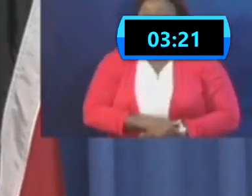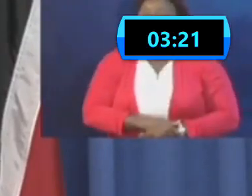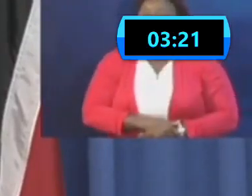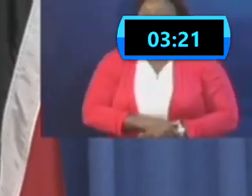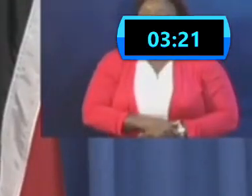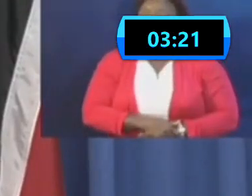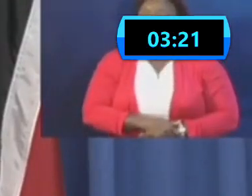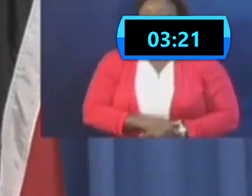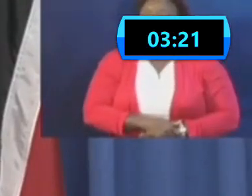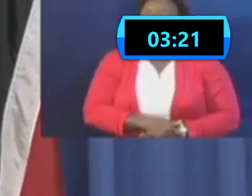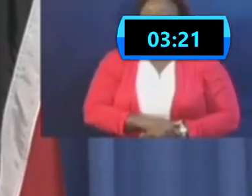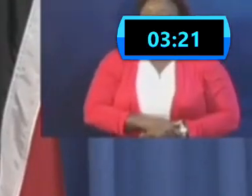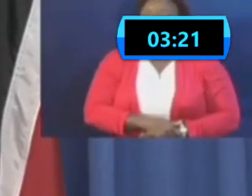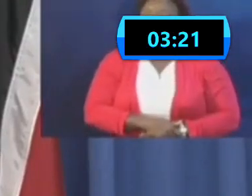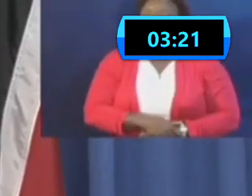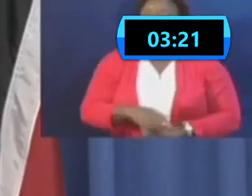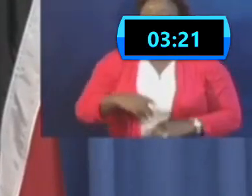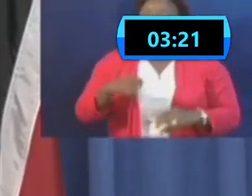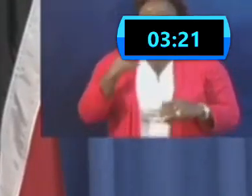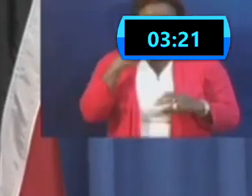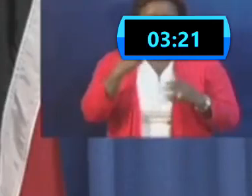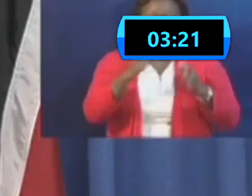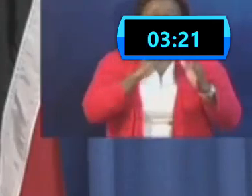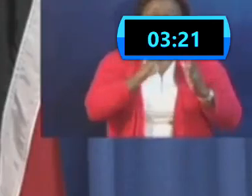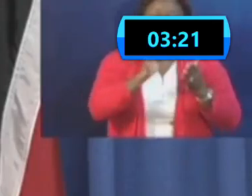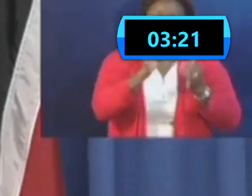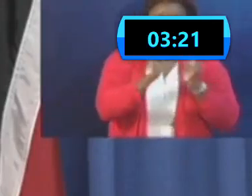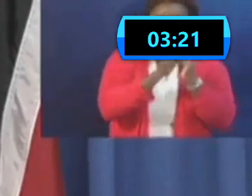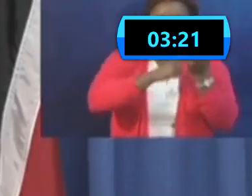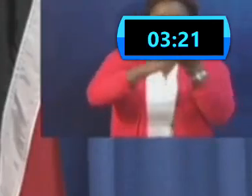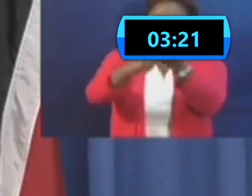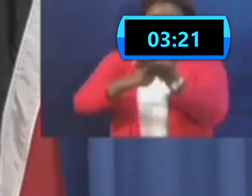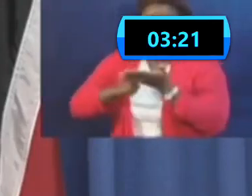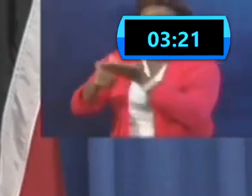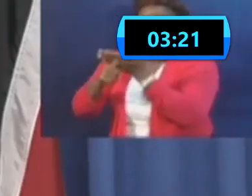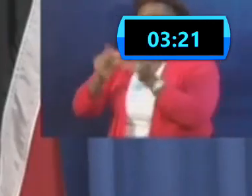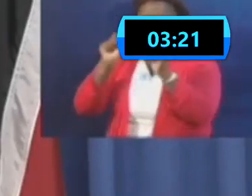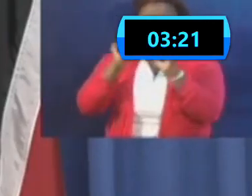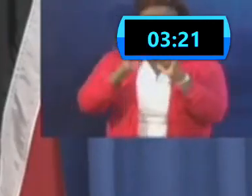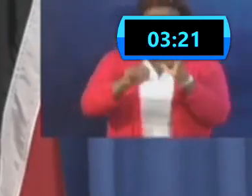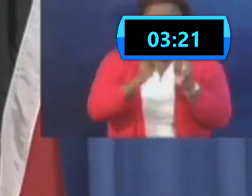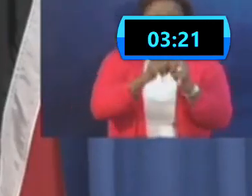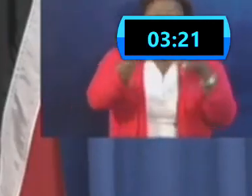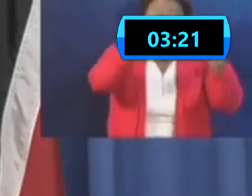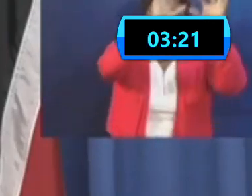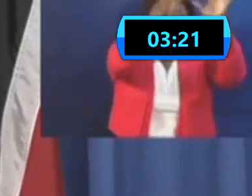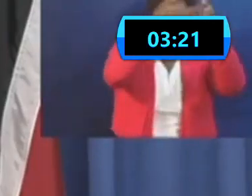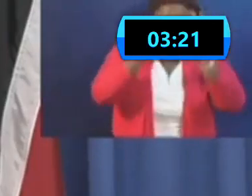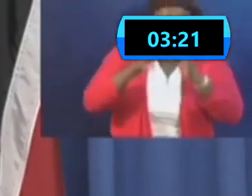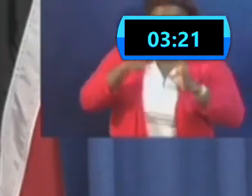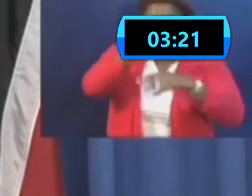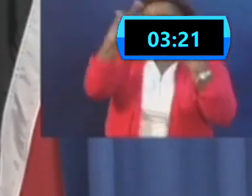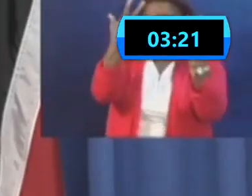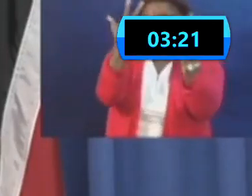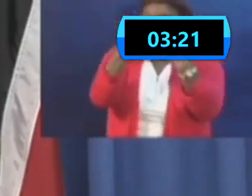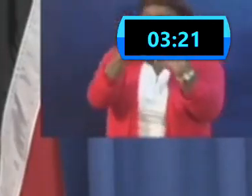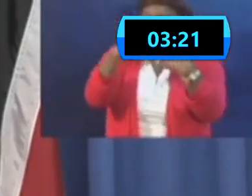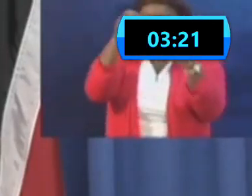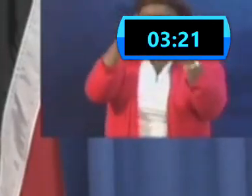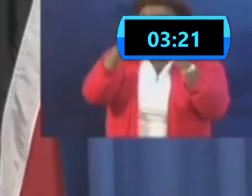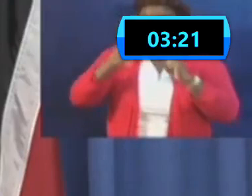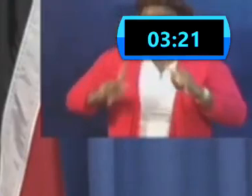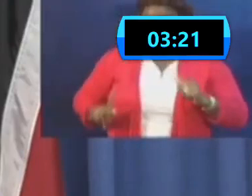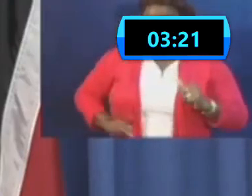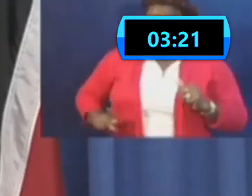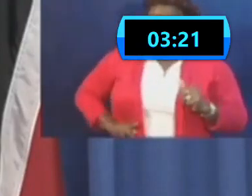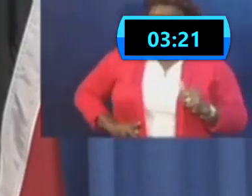staff at the different RHAs, which they will pull together a pool of persons so that we can optimize the machines that are required, at least at the CUVA facility